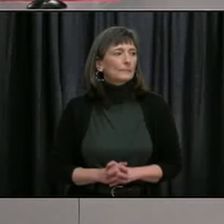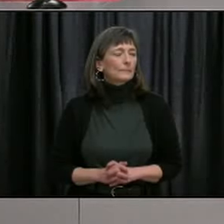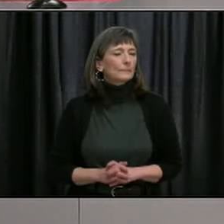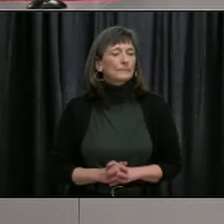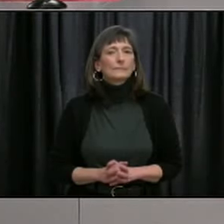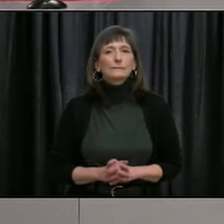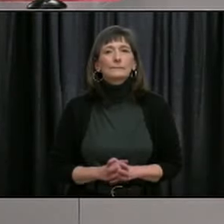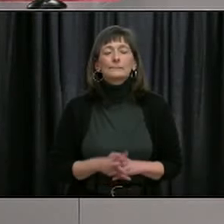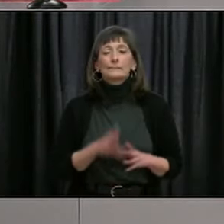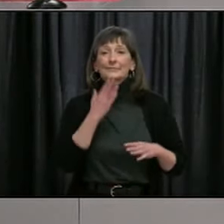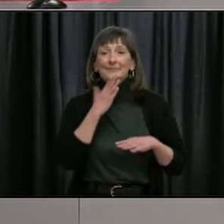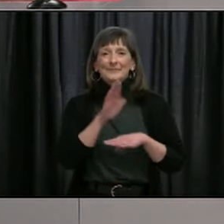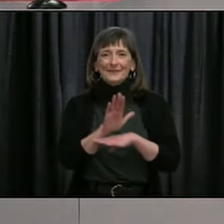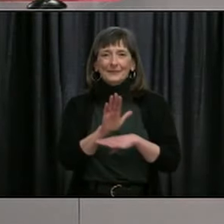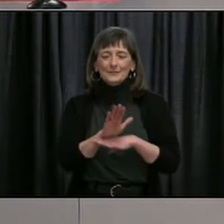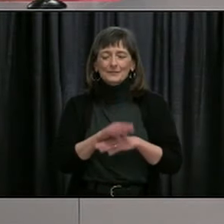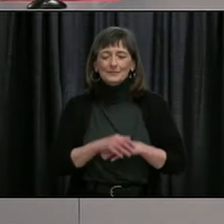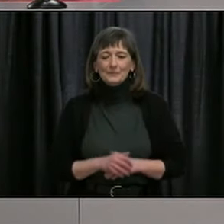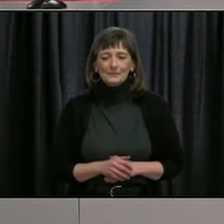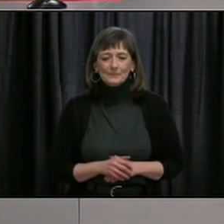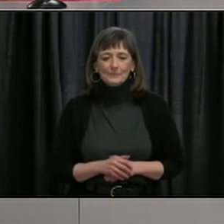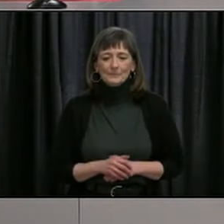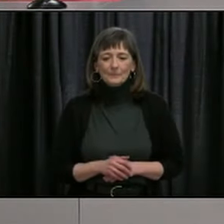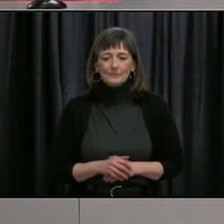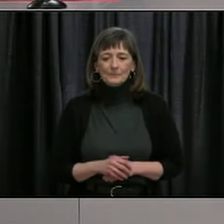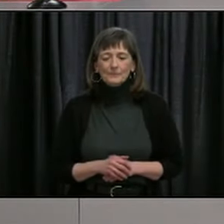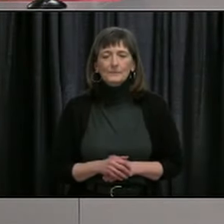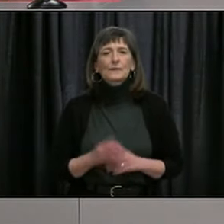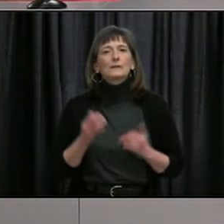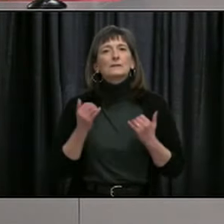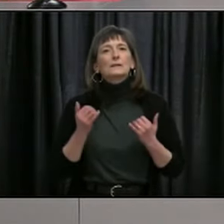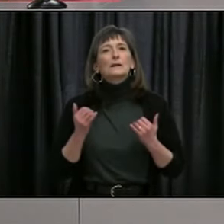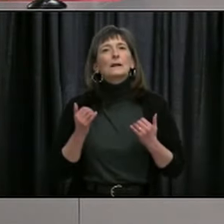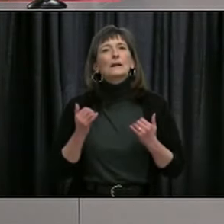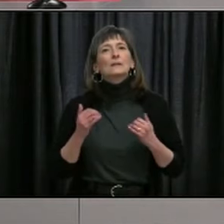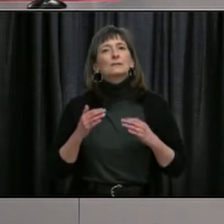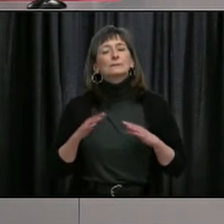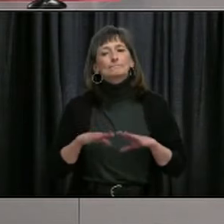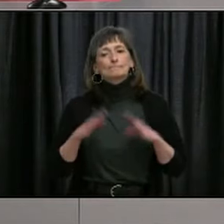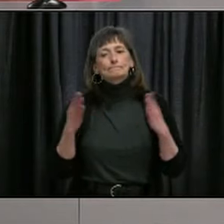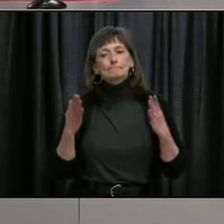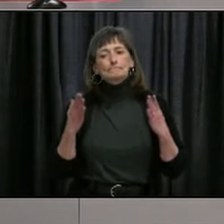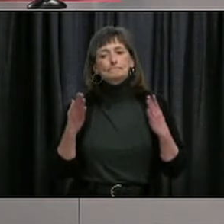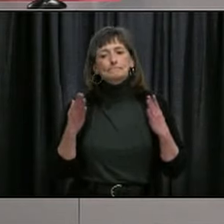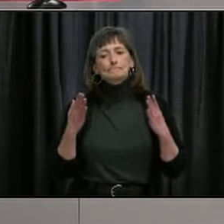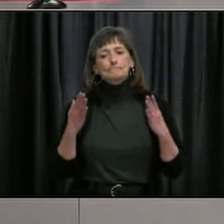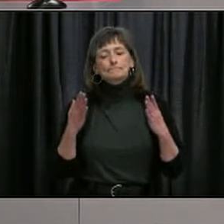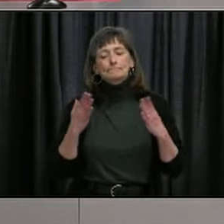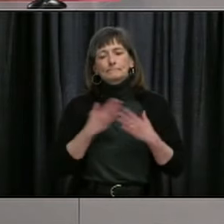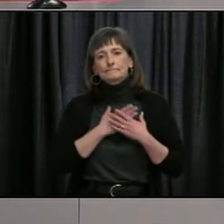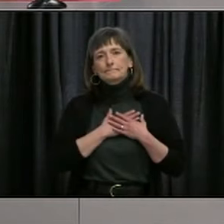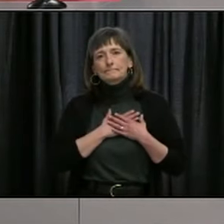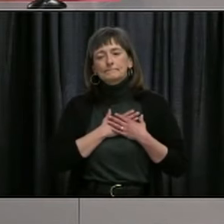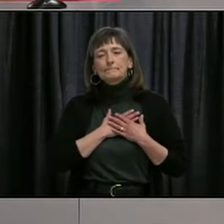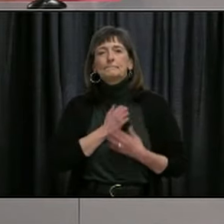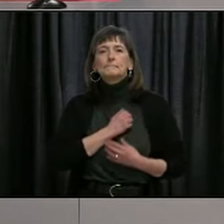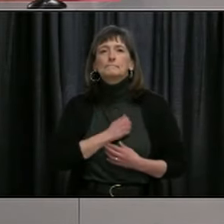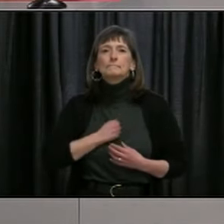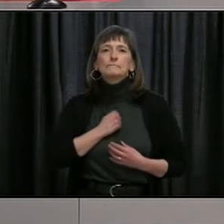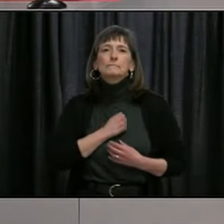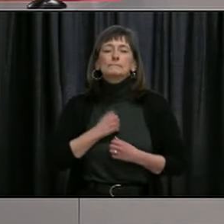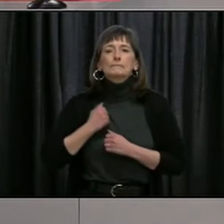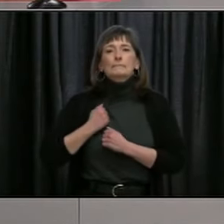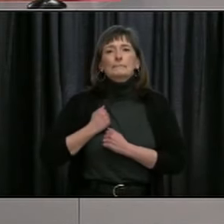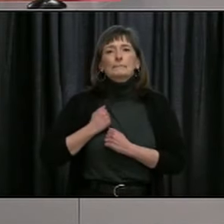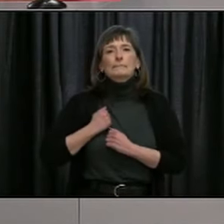Good afternoon, everyone. I would like to start today with sending my sincere condolences to the Canadian